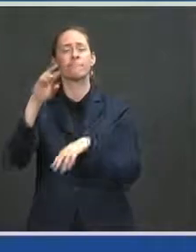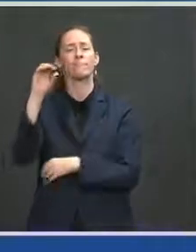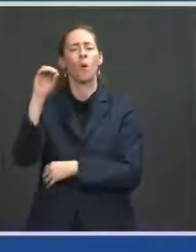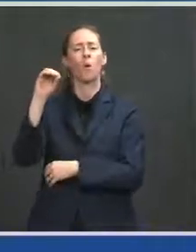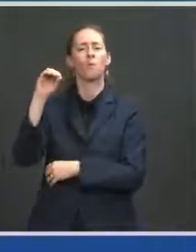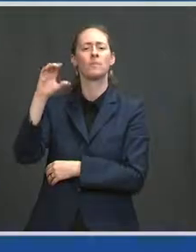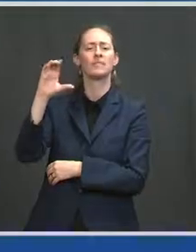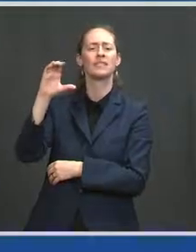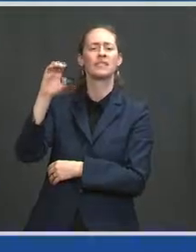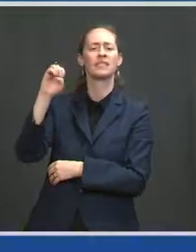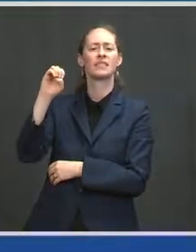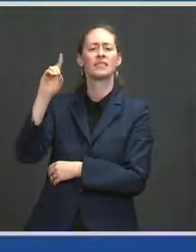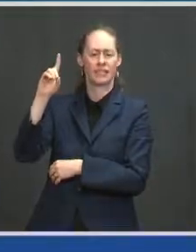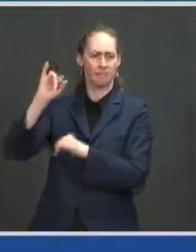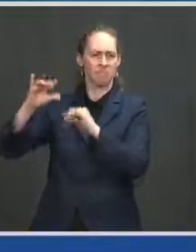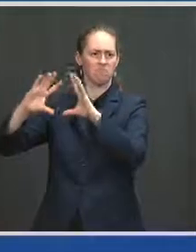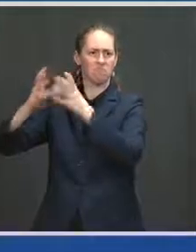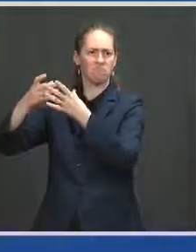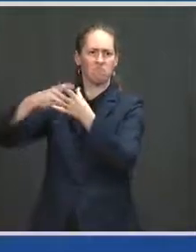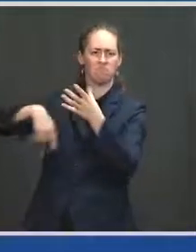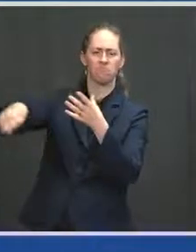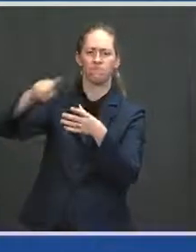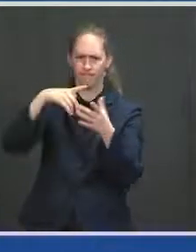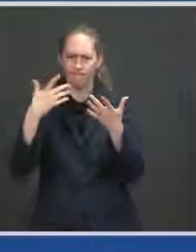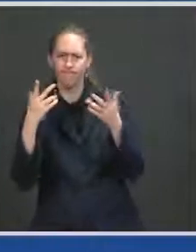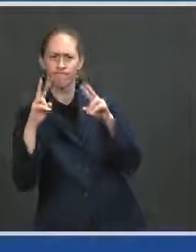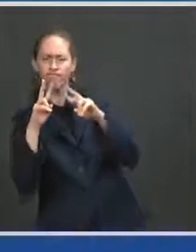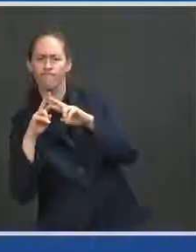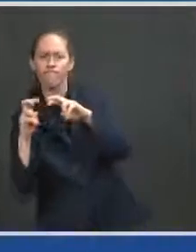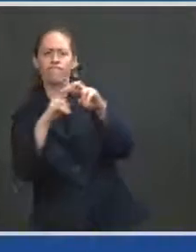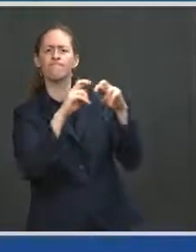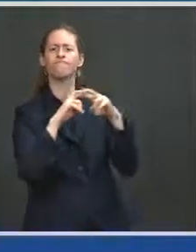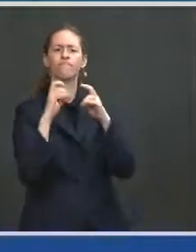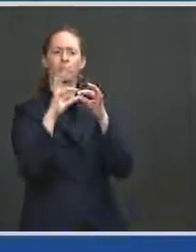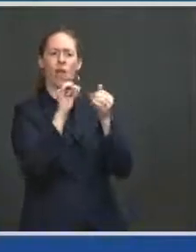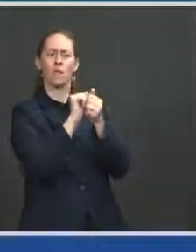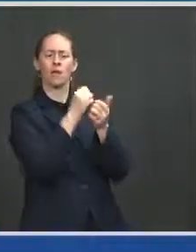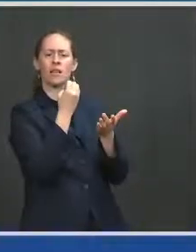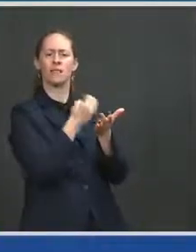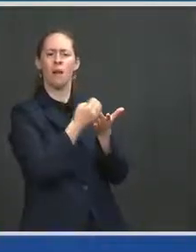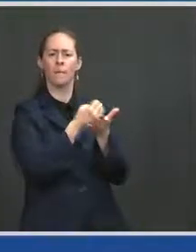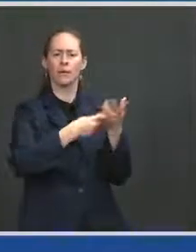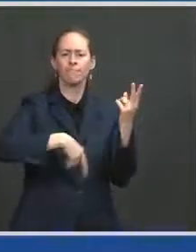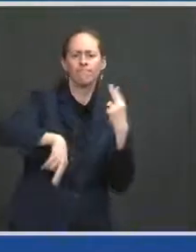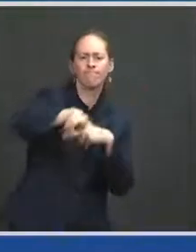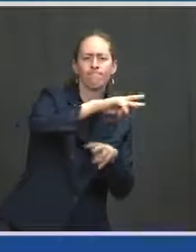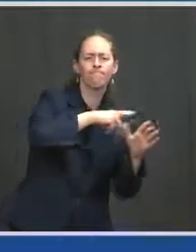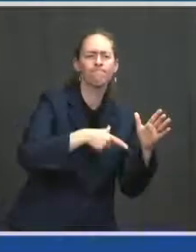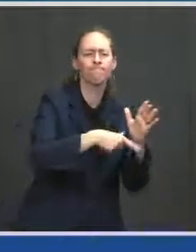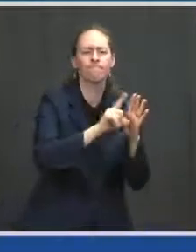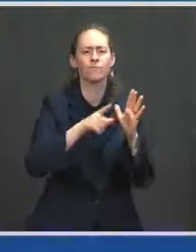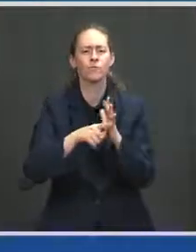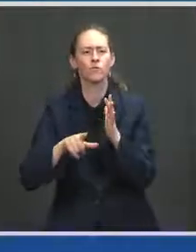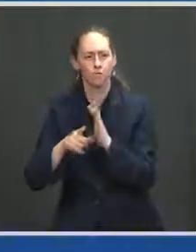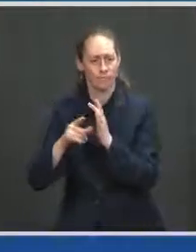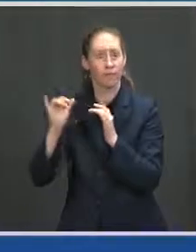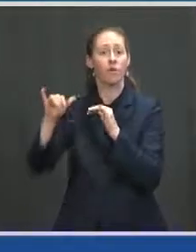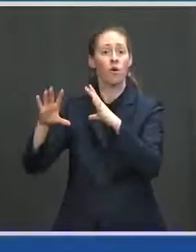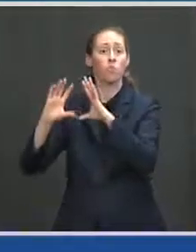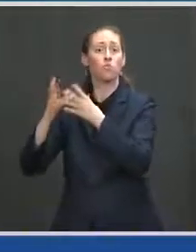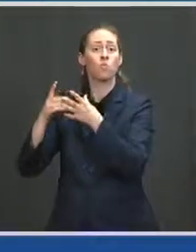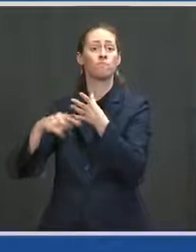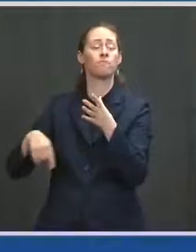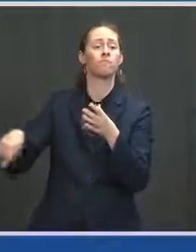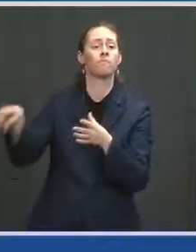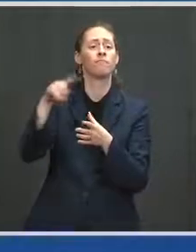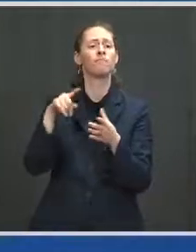most of the world's largest economies in its membership. They've been one of those leading bodies analyzing economic growth